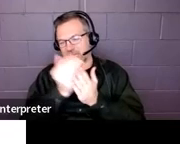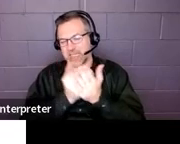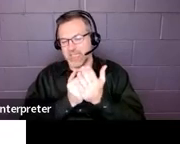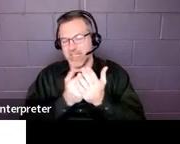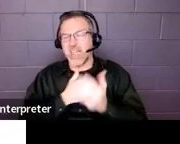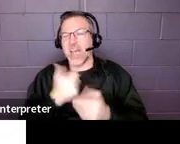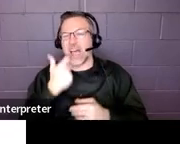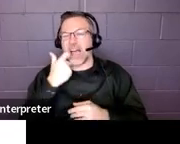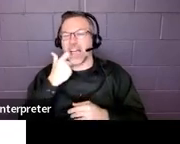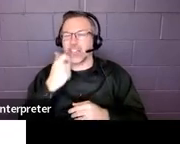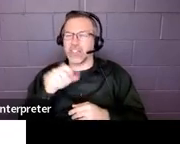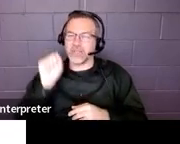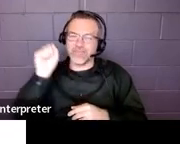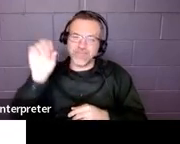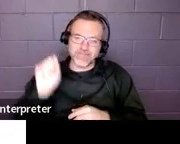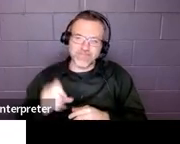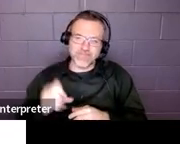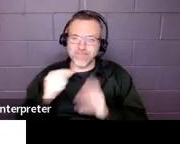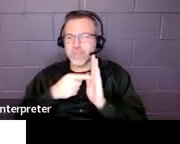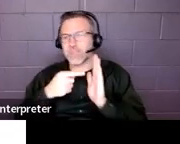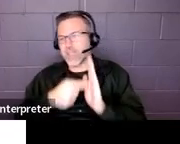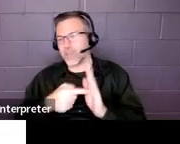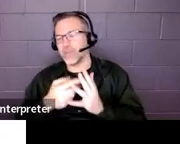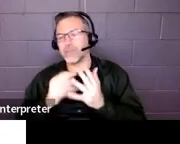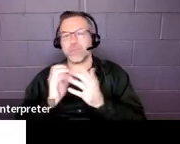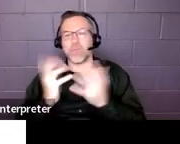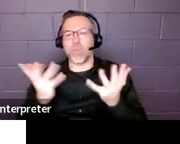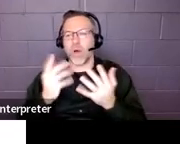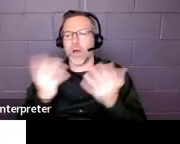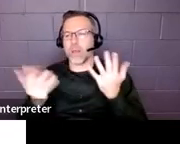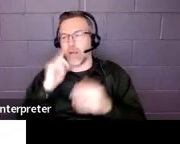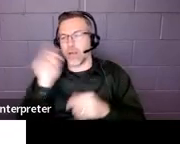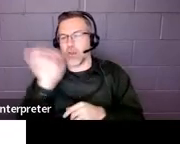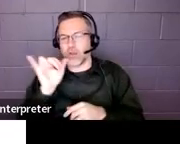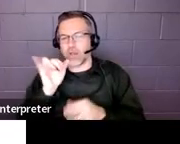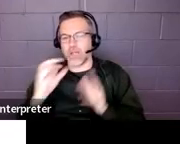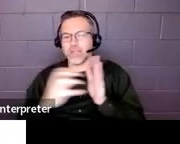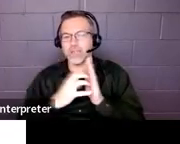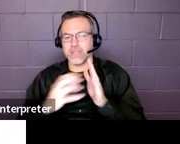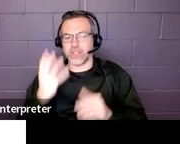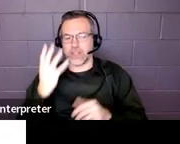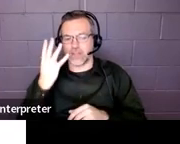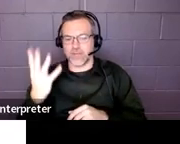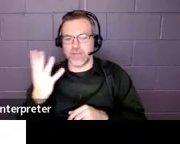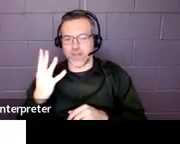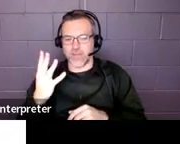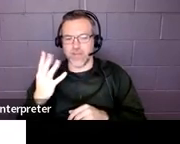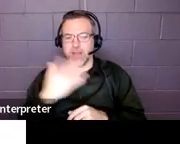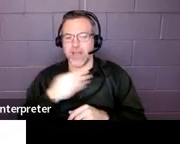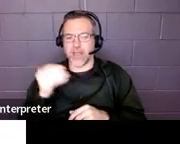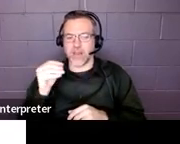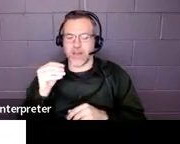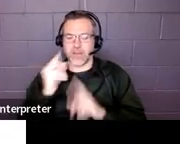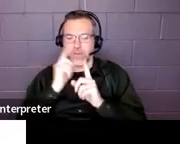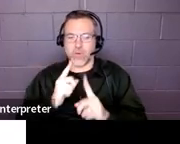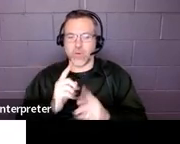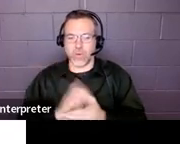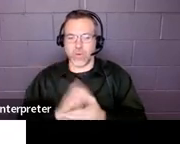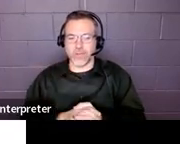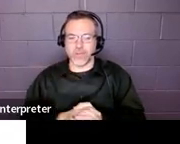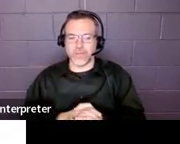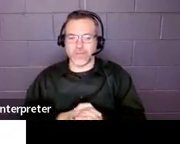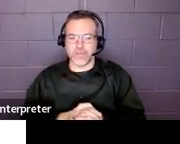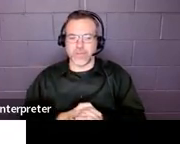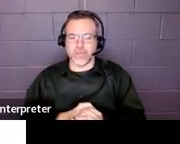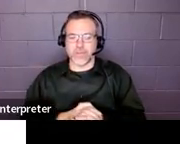given statements might look in um in section five of the IEP in a goal. So